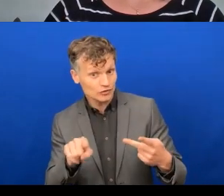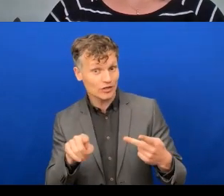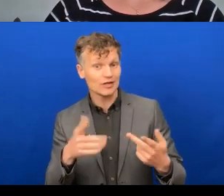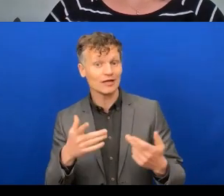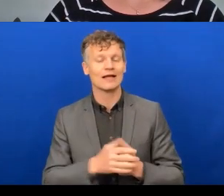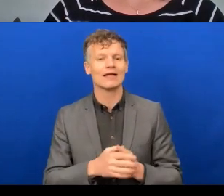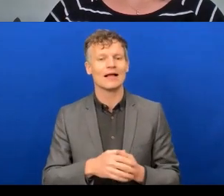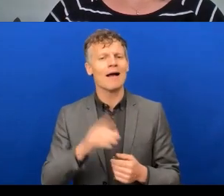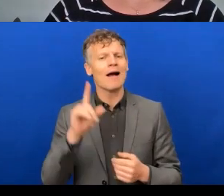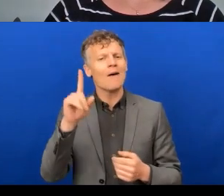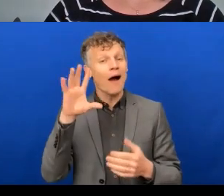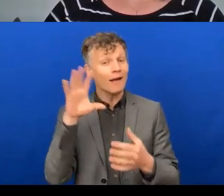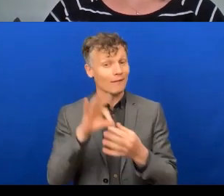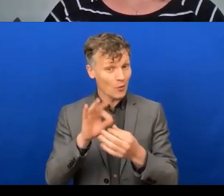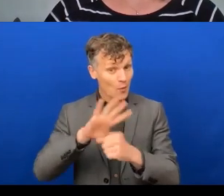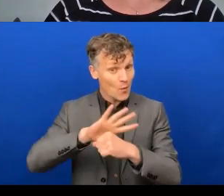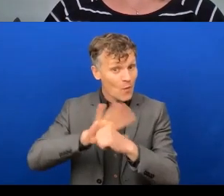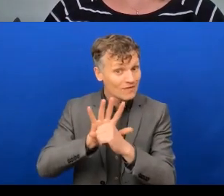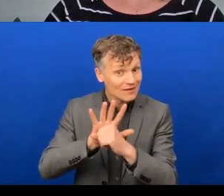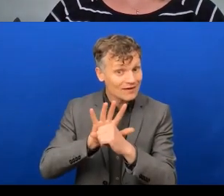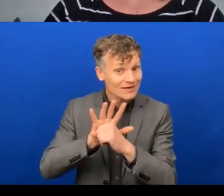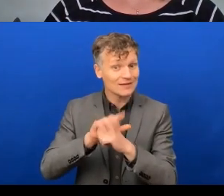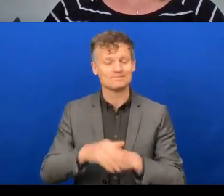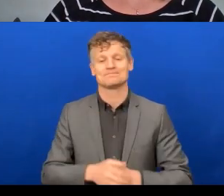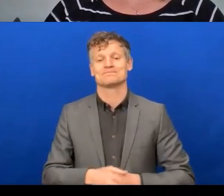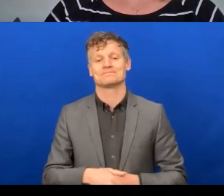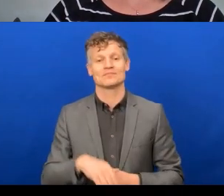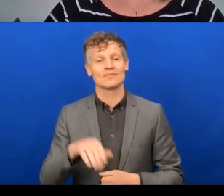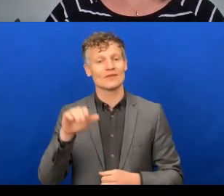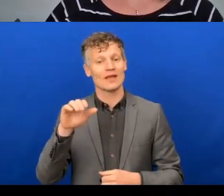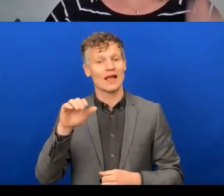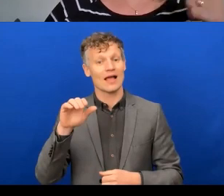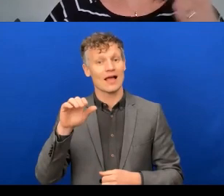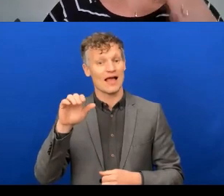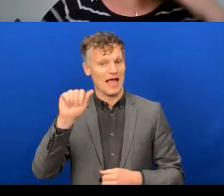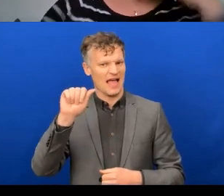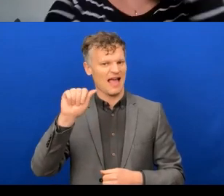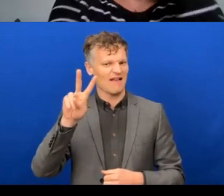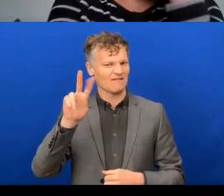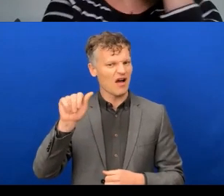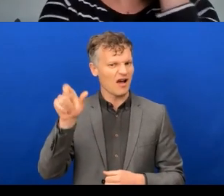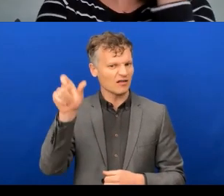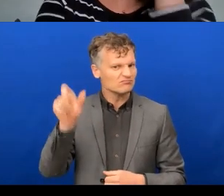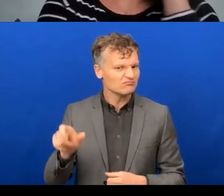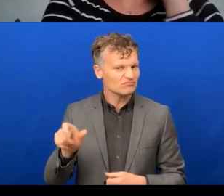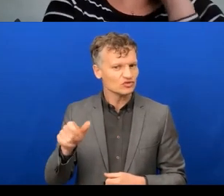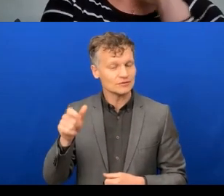How does COVID and home office influence neurodiverse workforce?